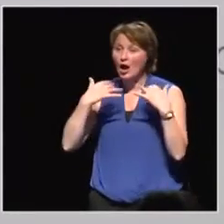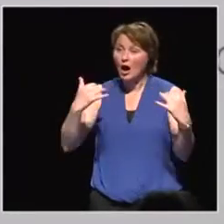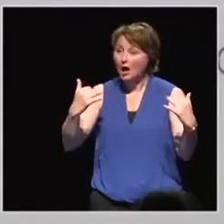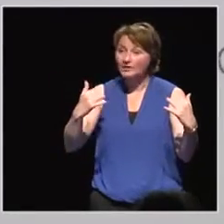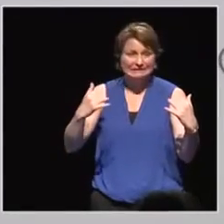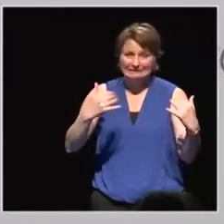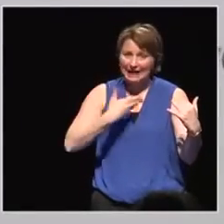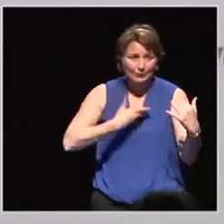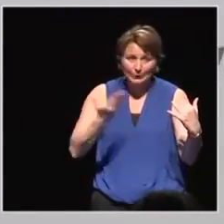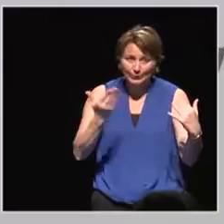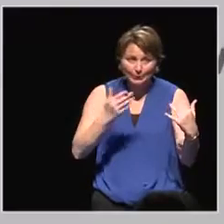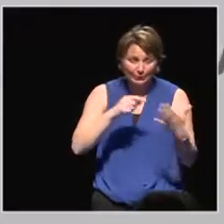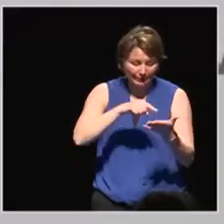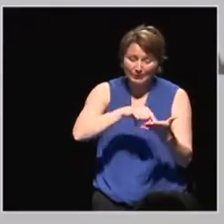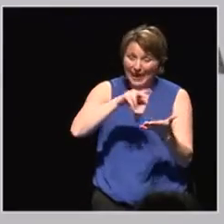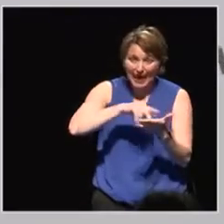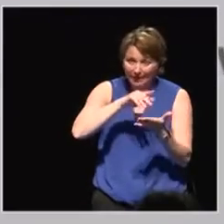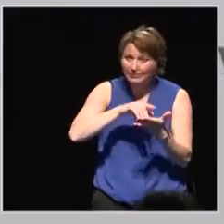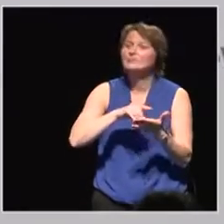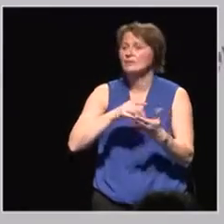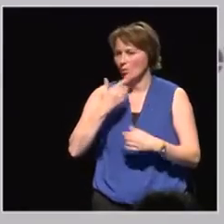the app. We can start now.